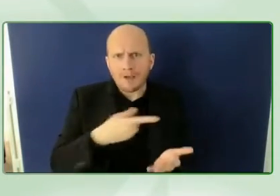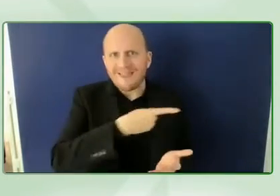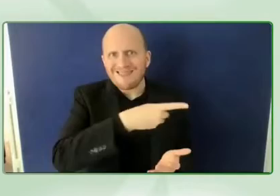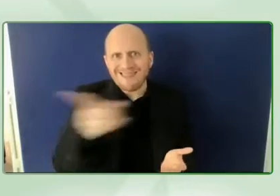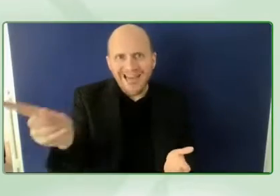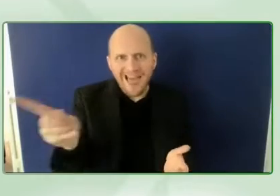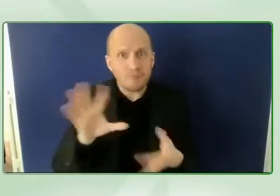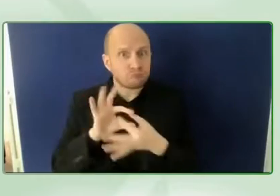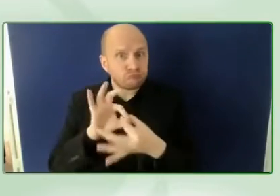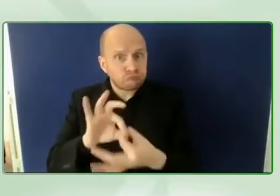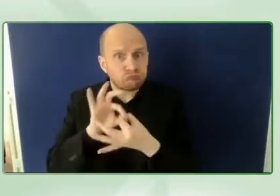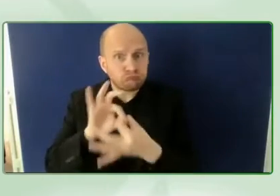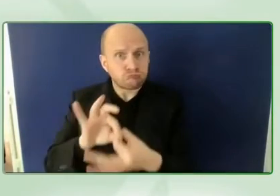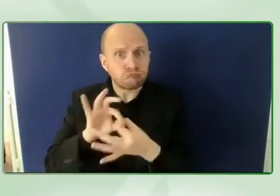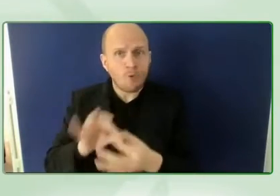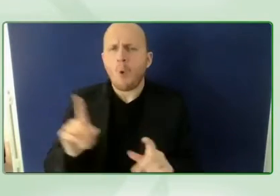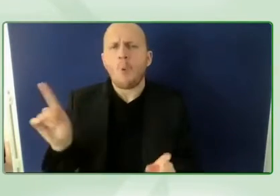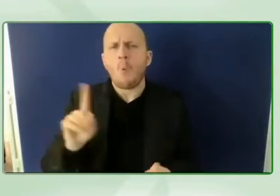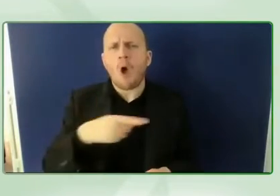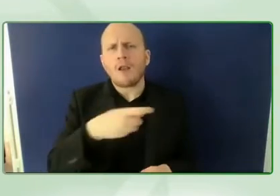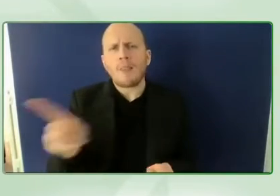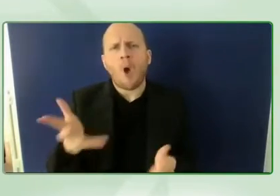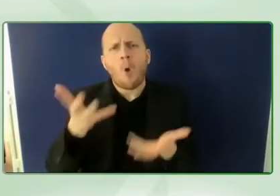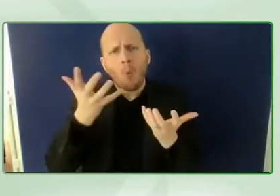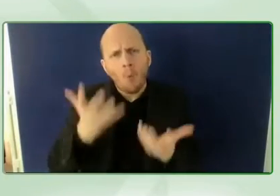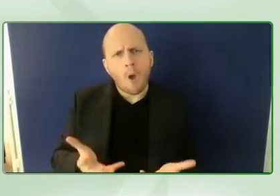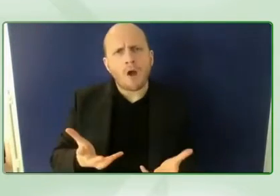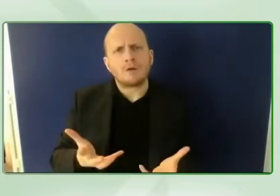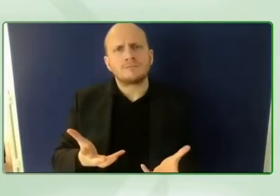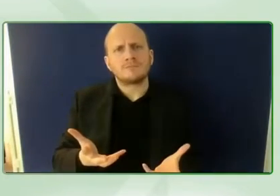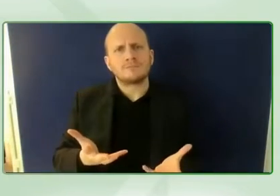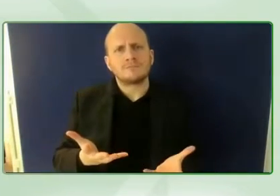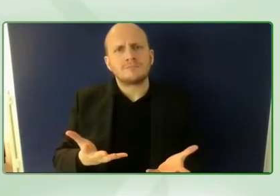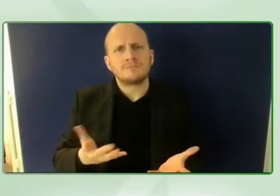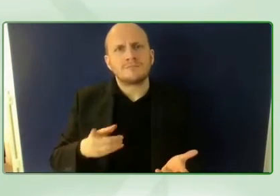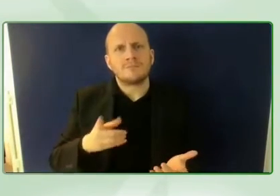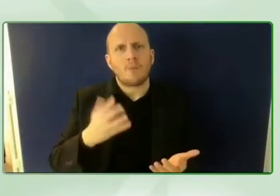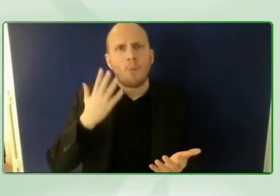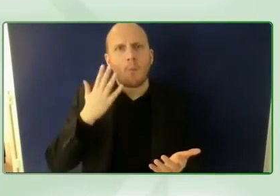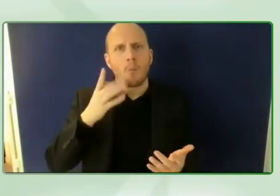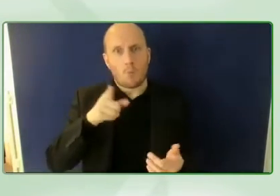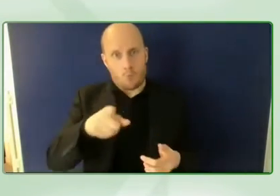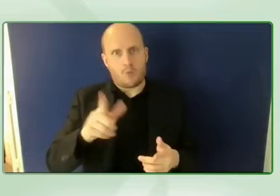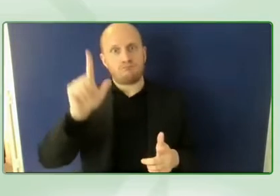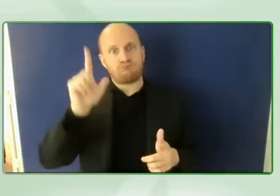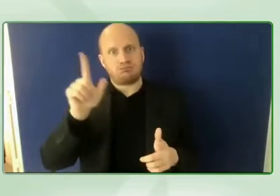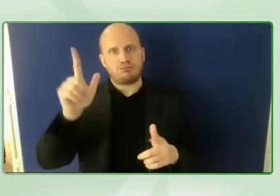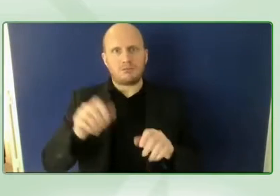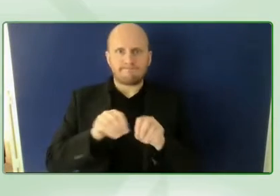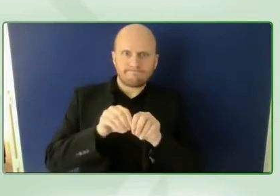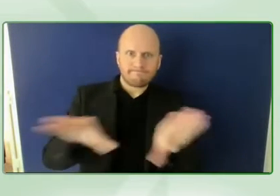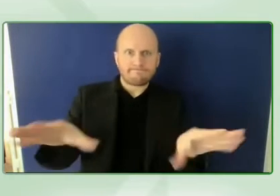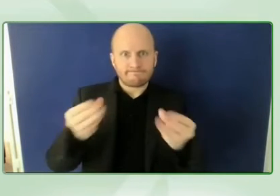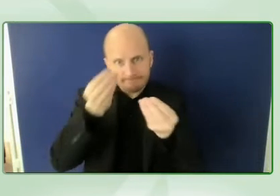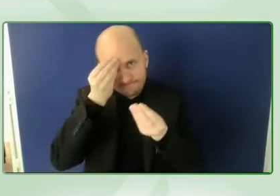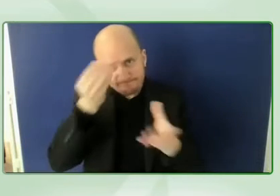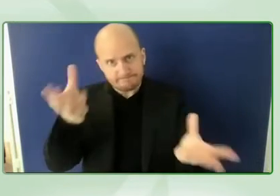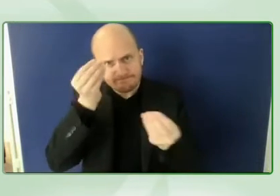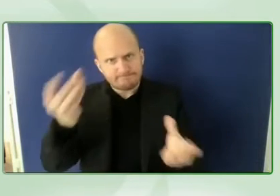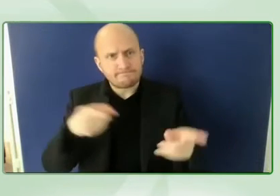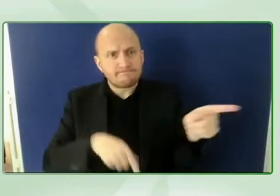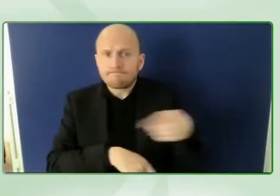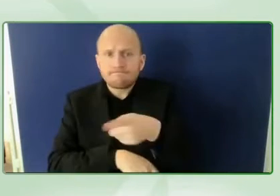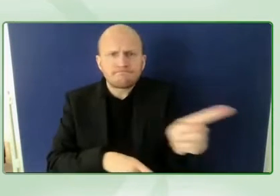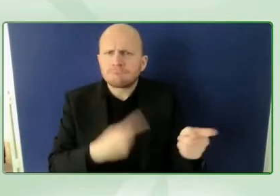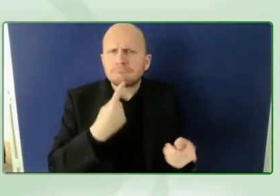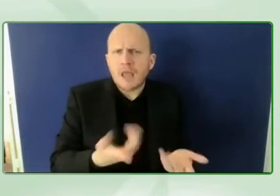wishes which they passed along to you as you presented the campaign yeah the the feedback we received from the athletes was was